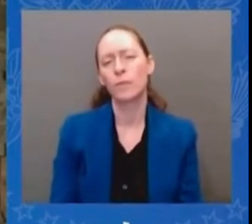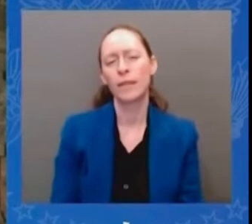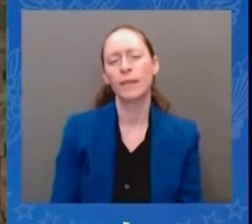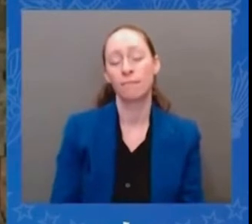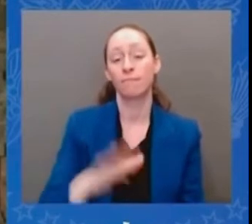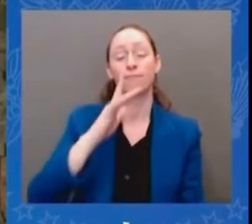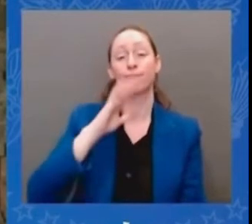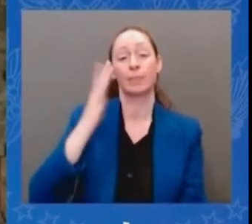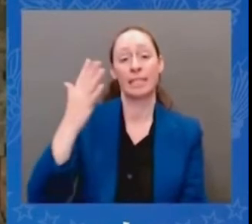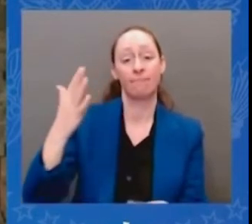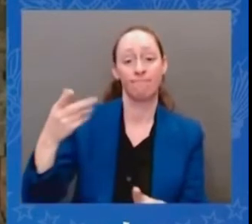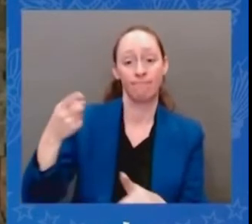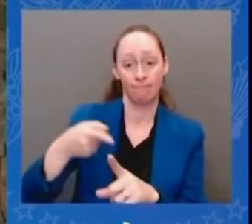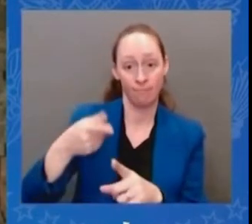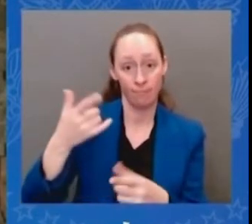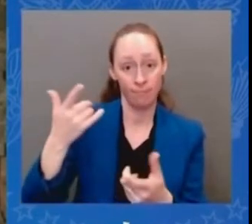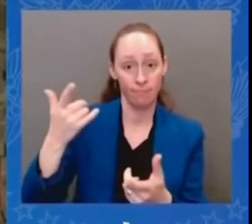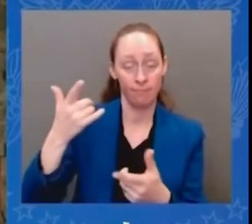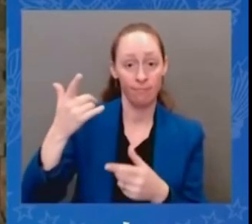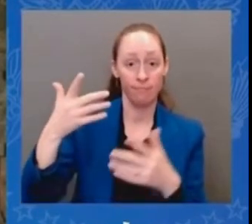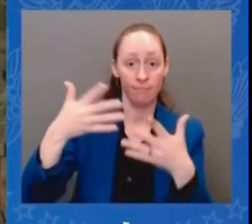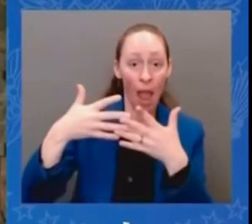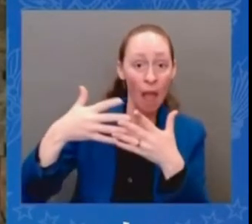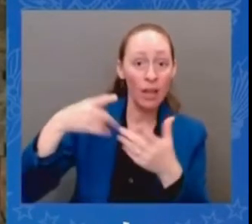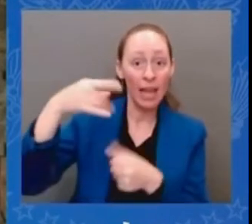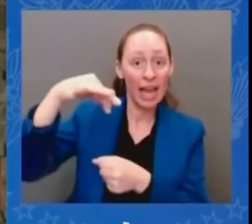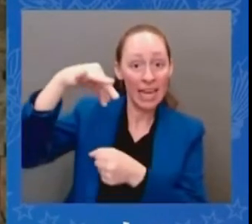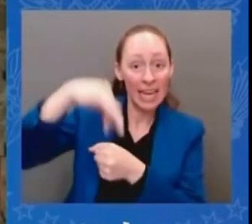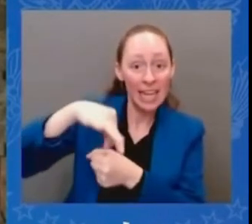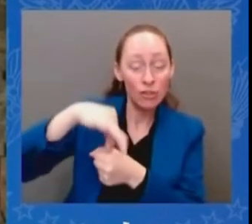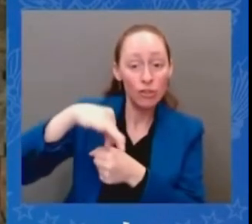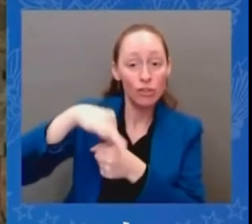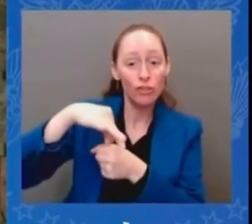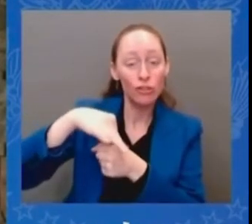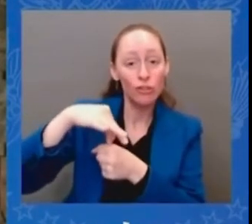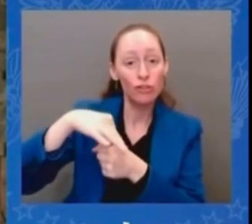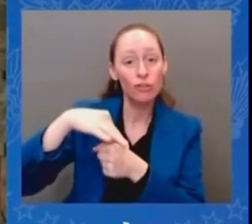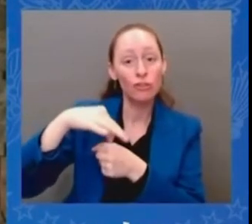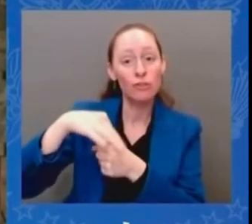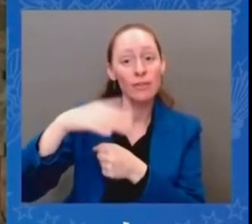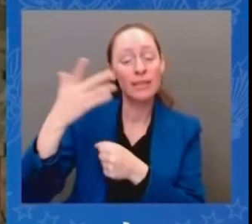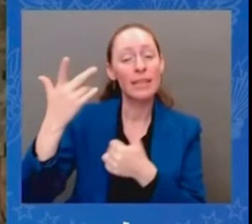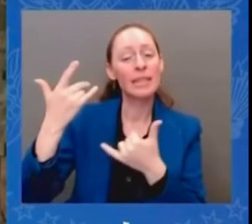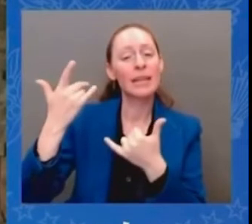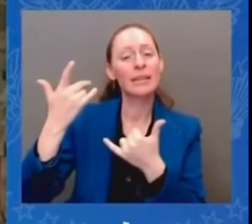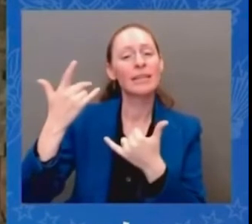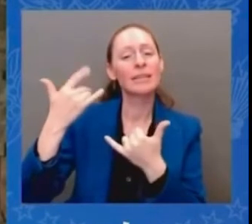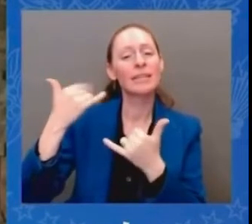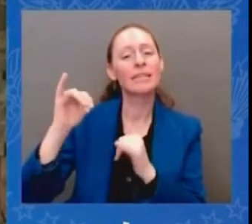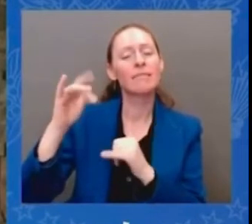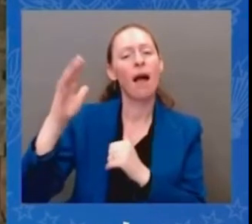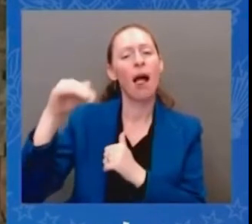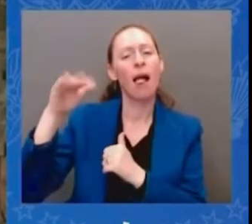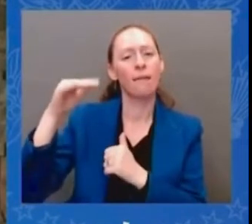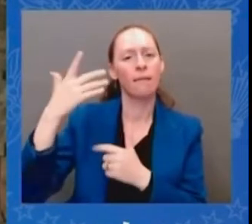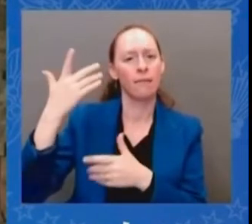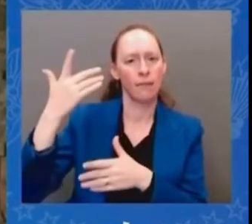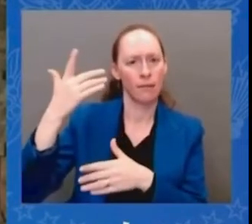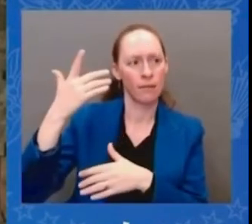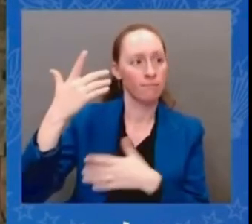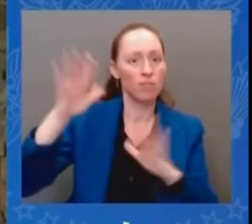uh has sent a very strong message around the world that the united states is ready to play